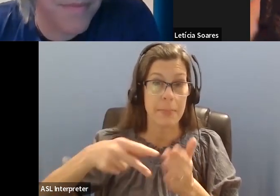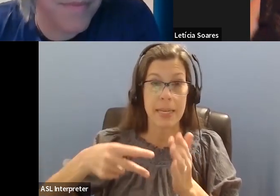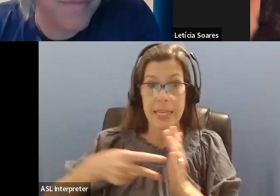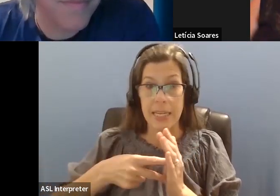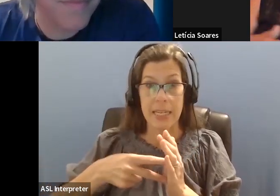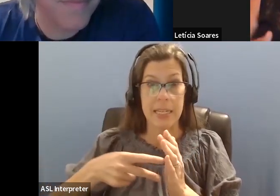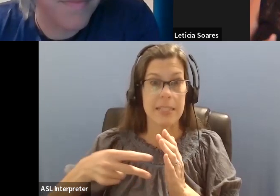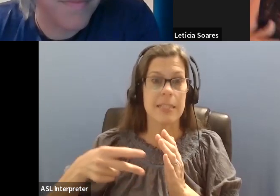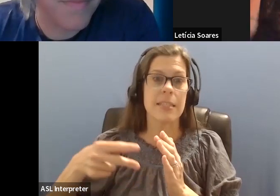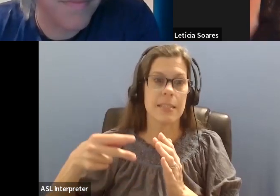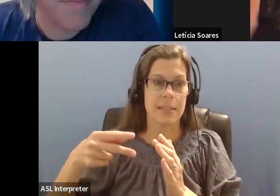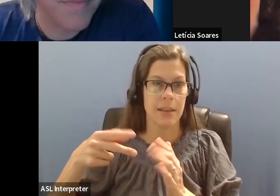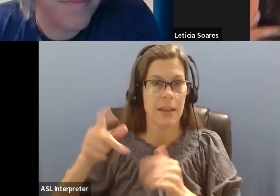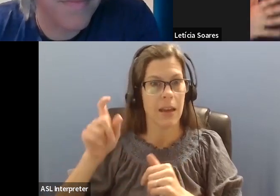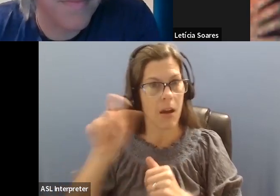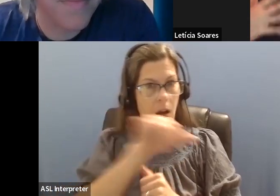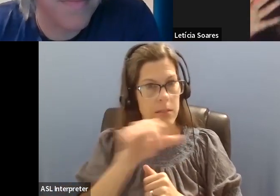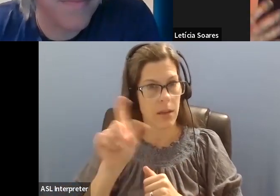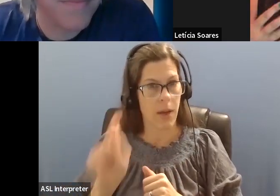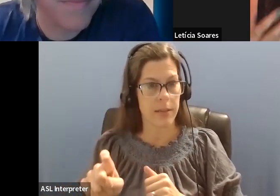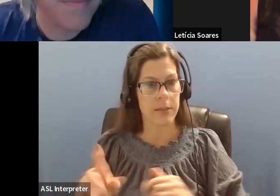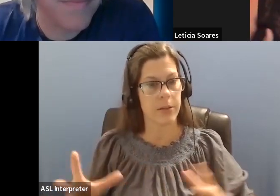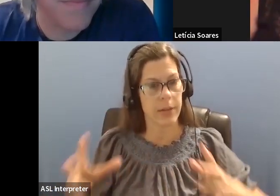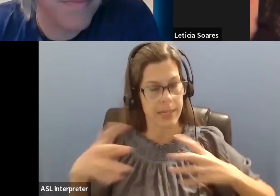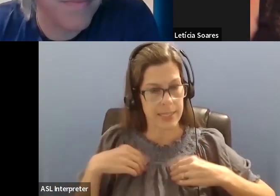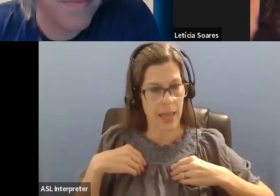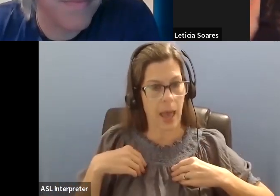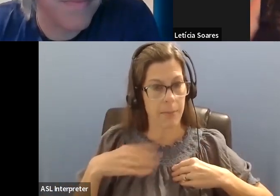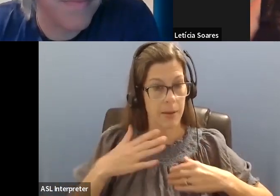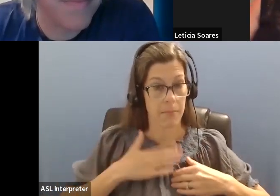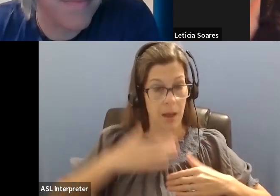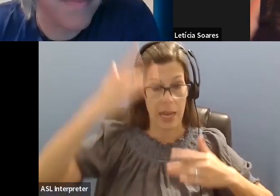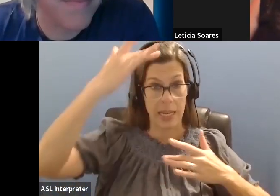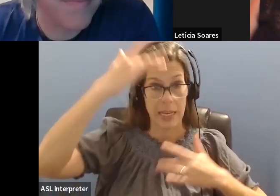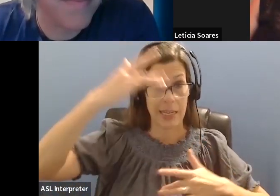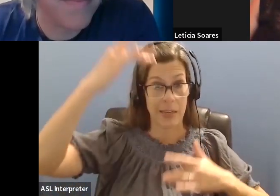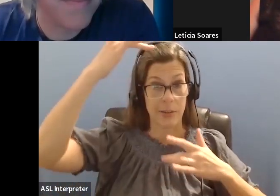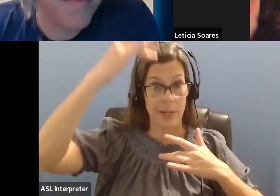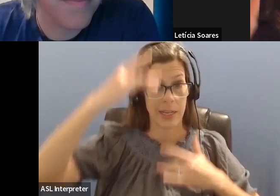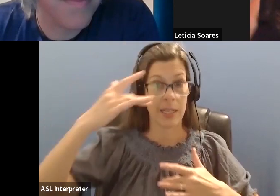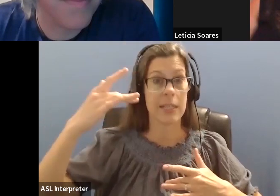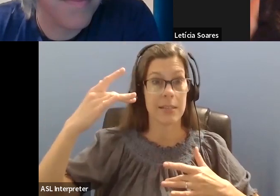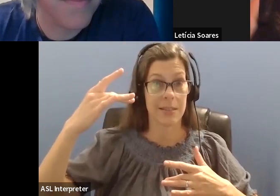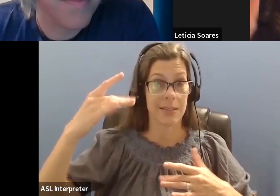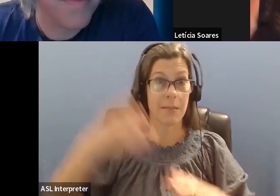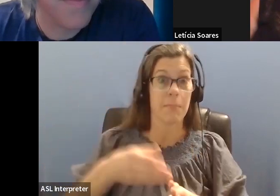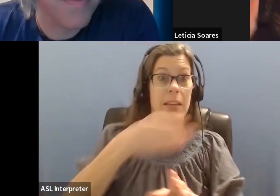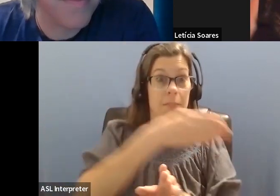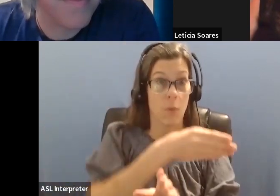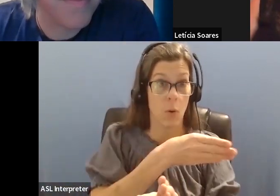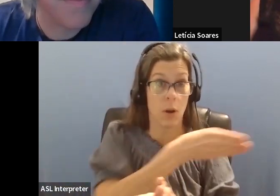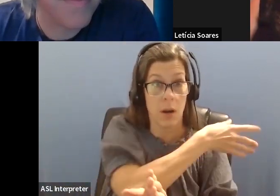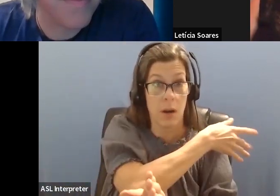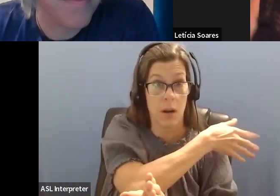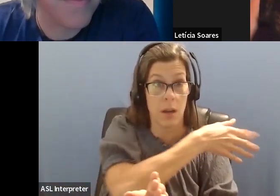for such a long time, you know, it just, you know, shielded myself from it. Um, and I,